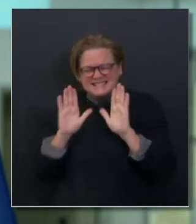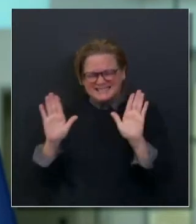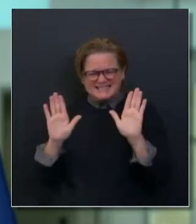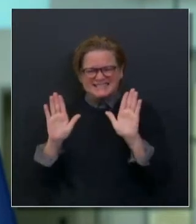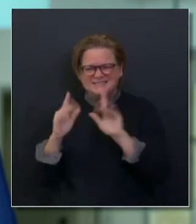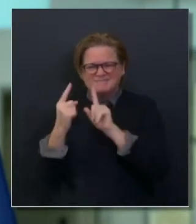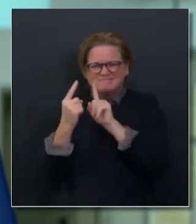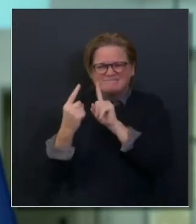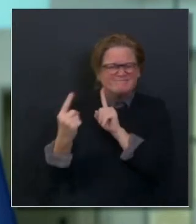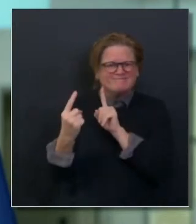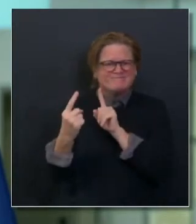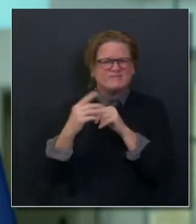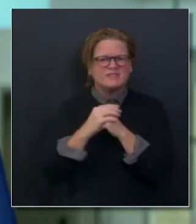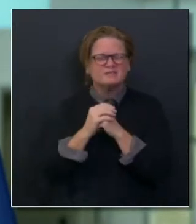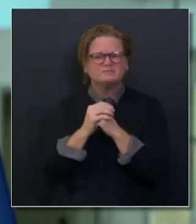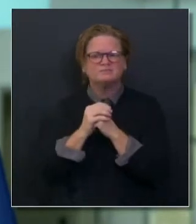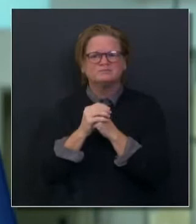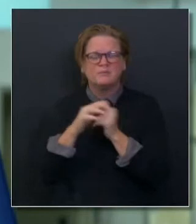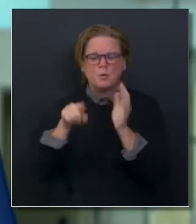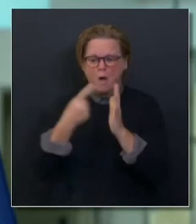Alex Michelson, Fox 11.